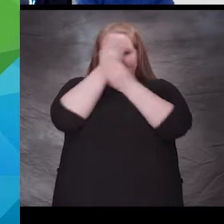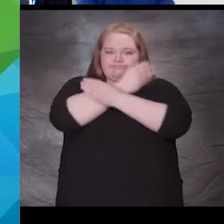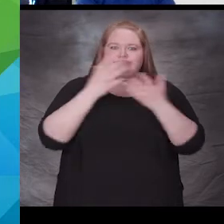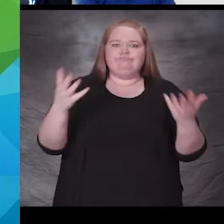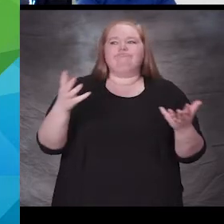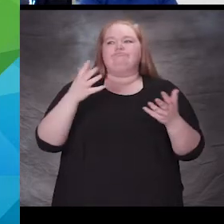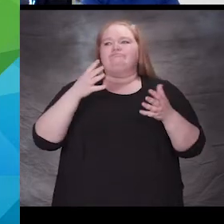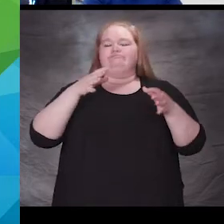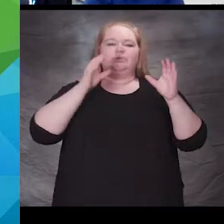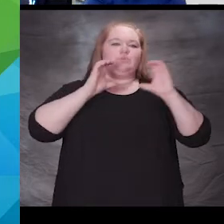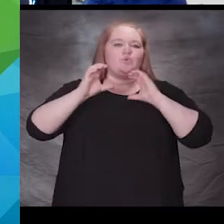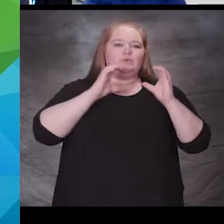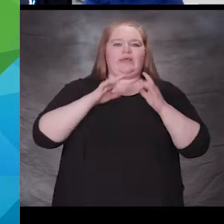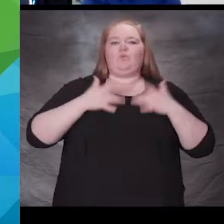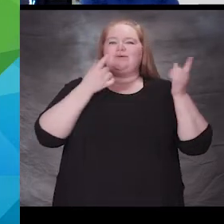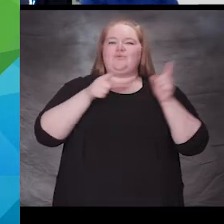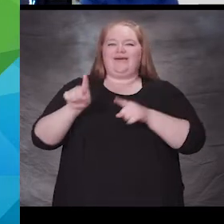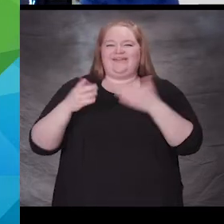let families know what's going on.